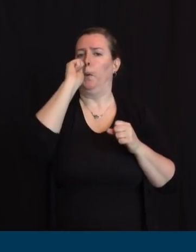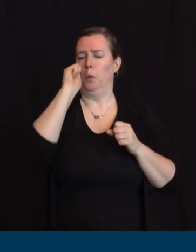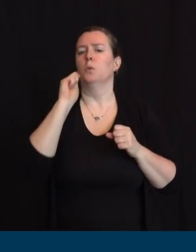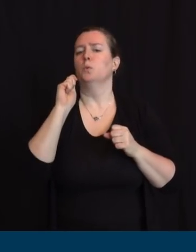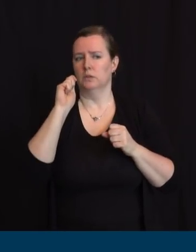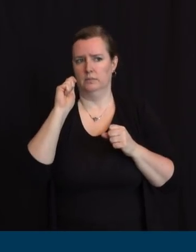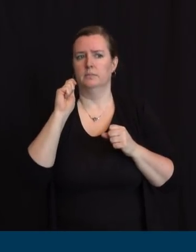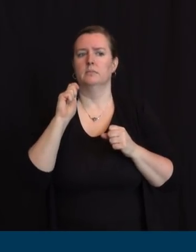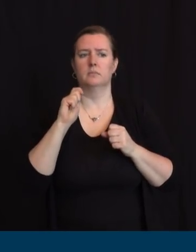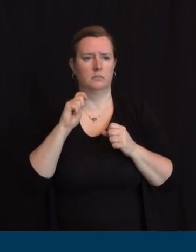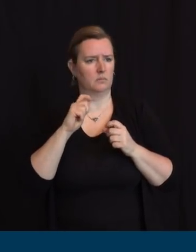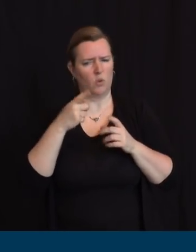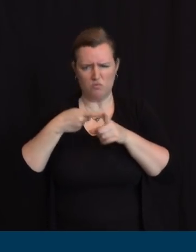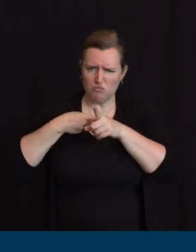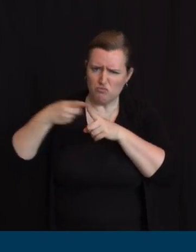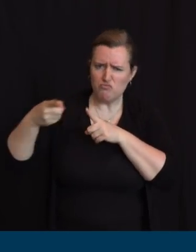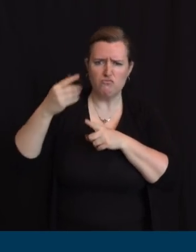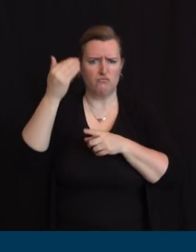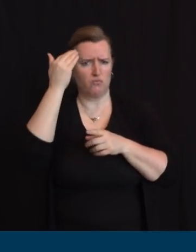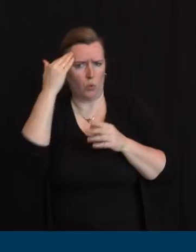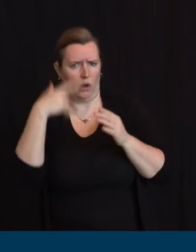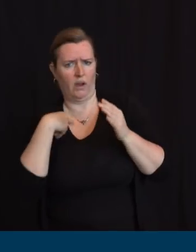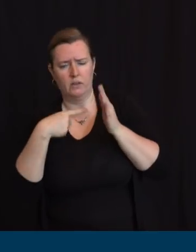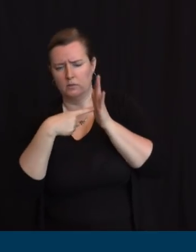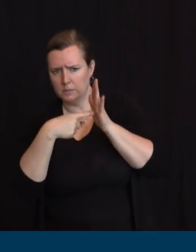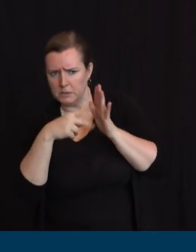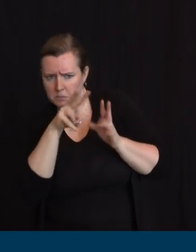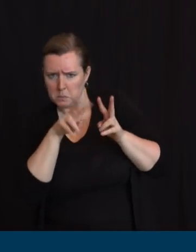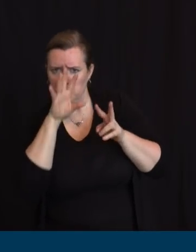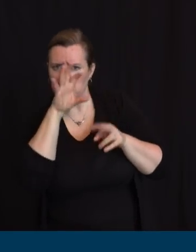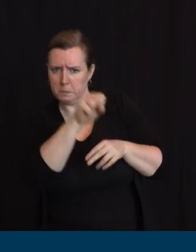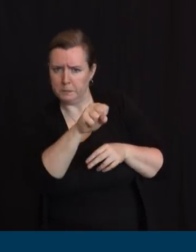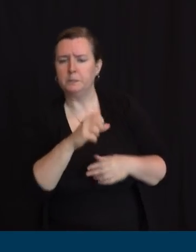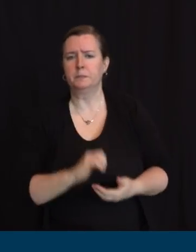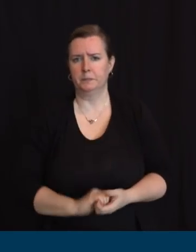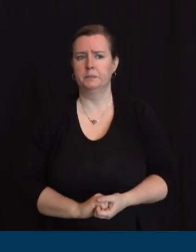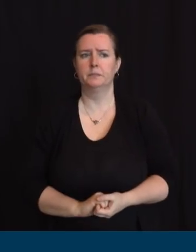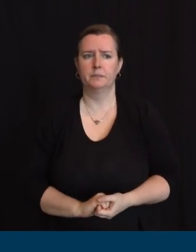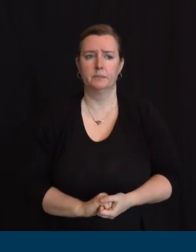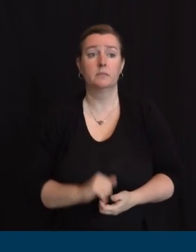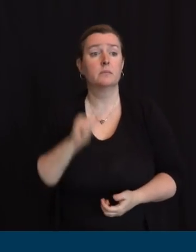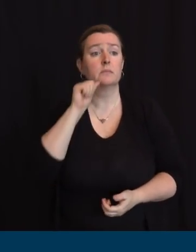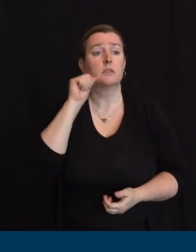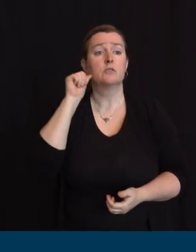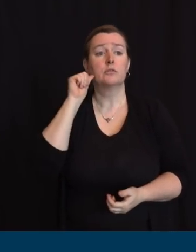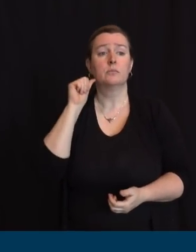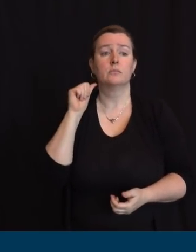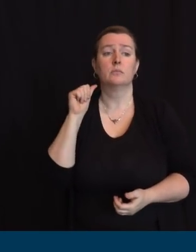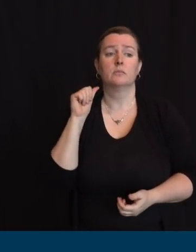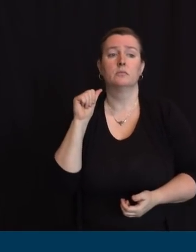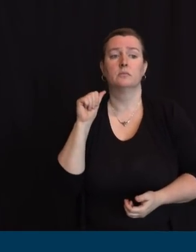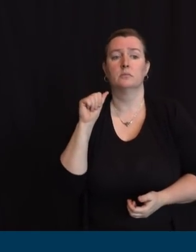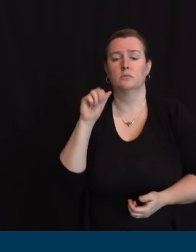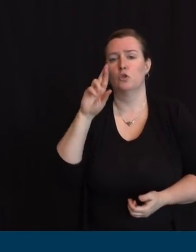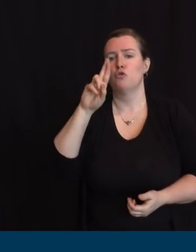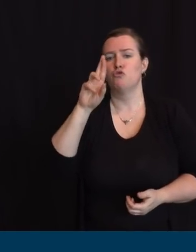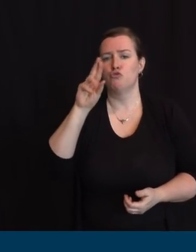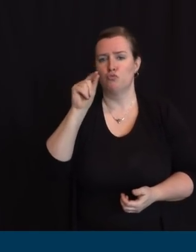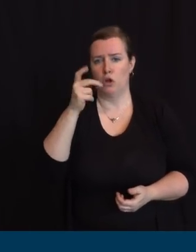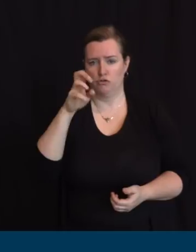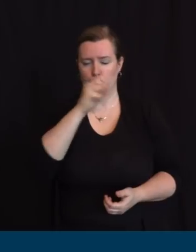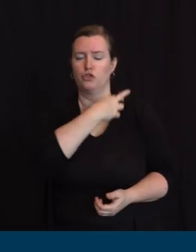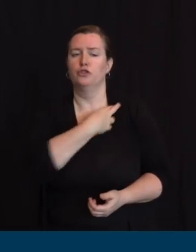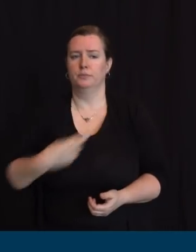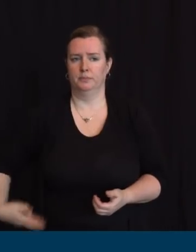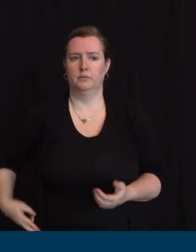Yesterday, Rutgers University announced a new FDA-approved saliva test that could be self-administered. It